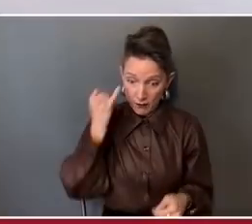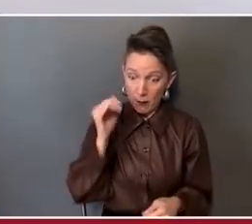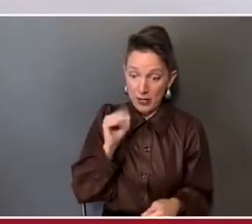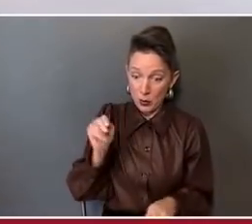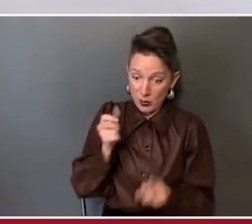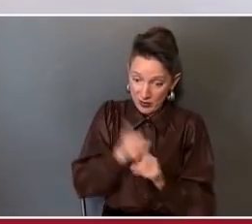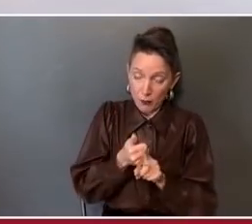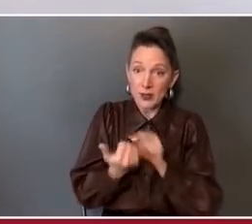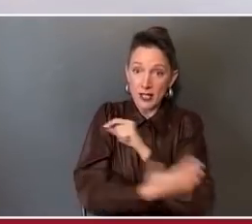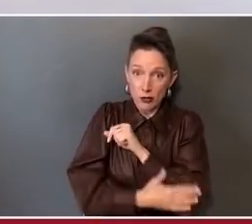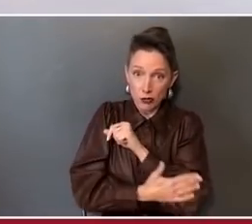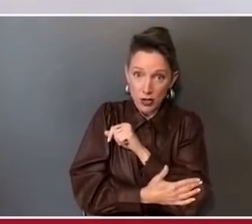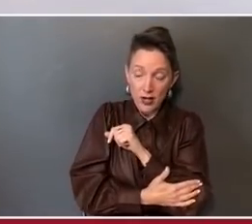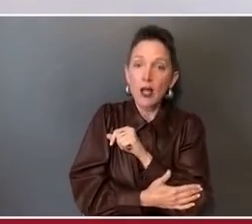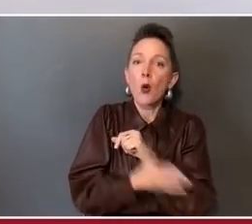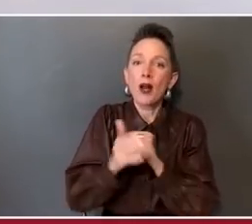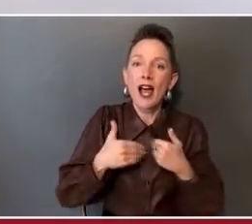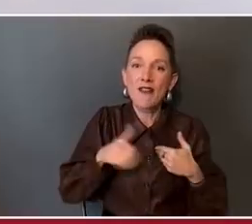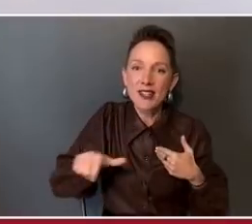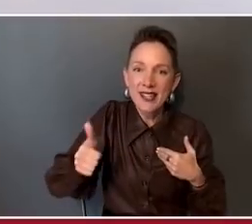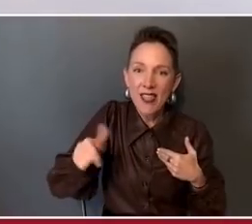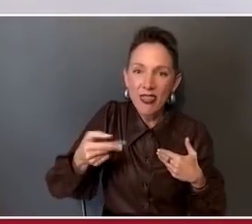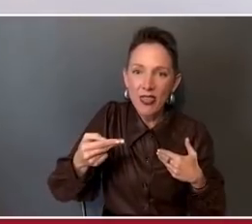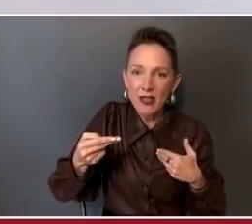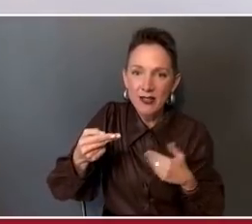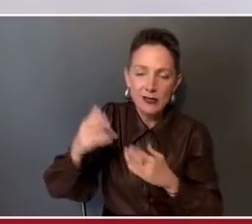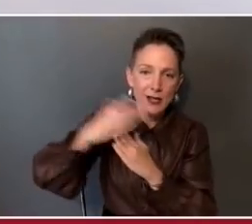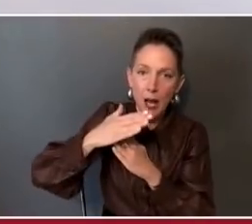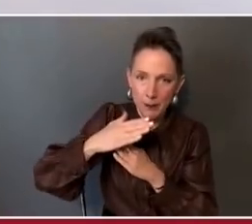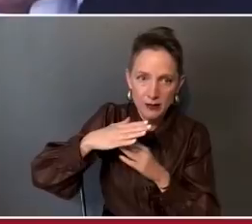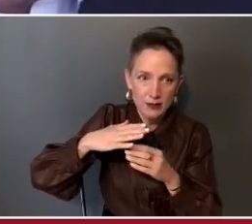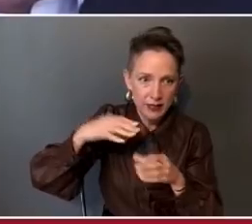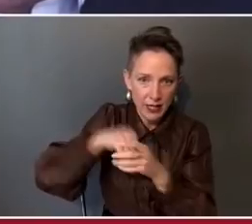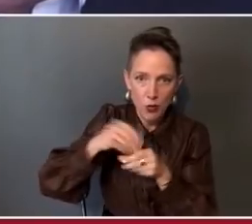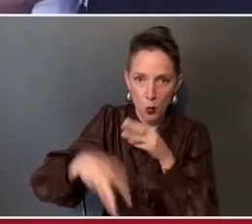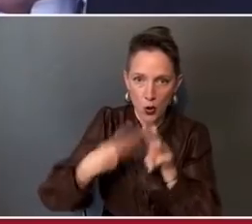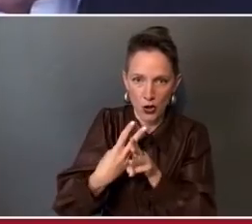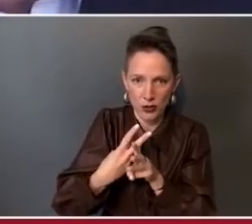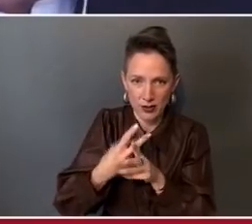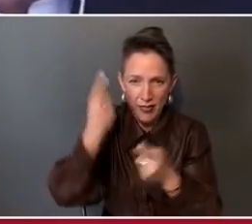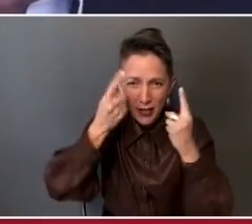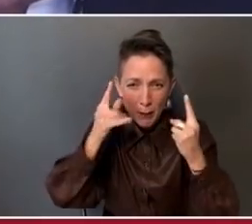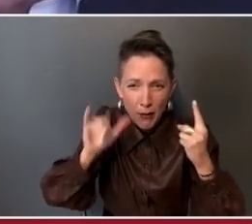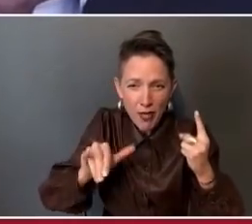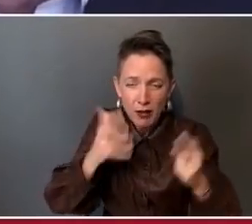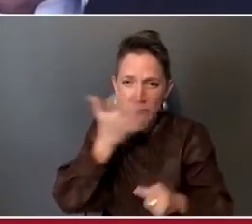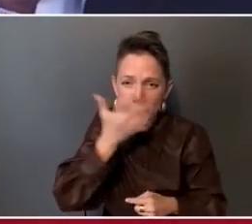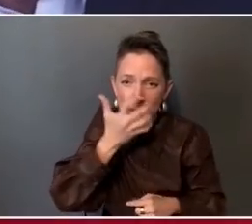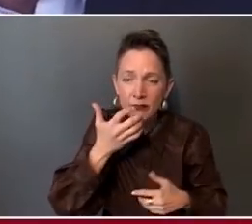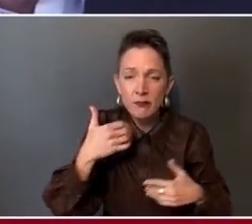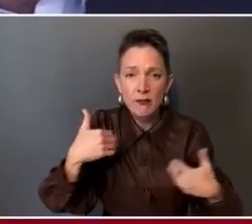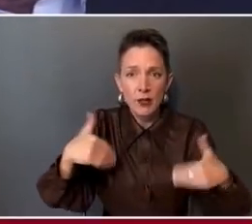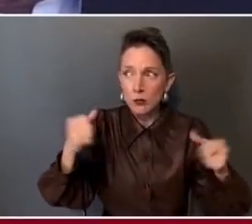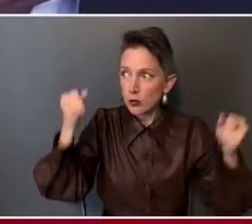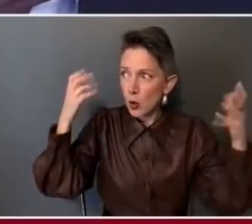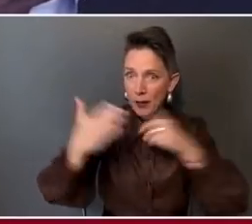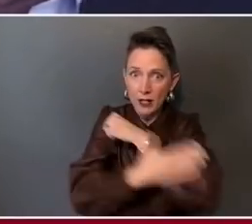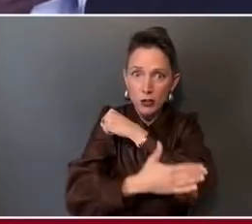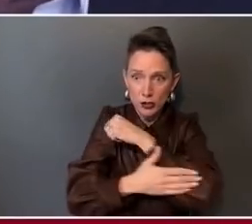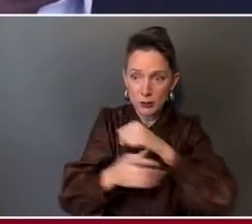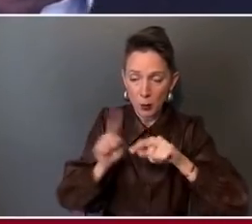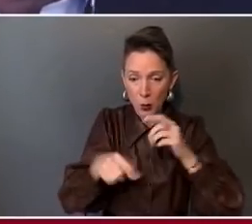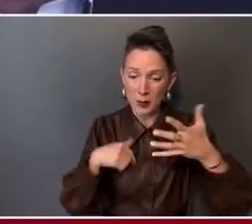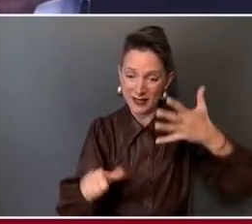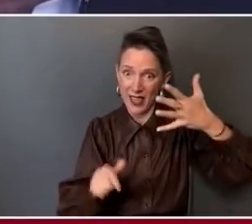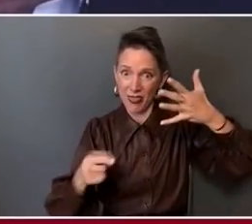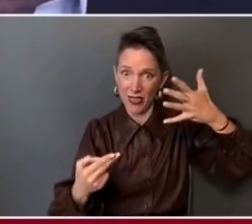we would have had the 10th highest per capita incidence of COVID in the world. Think about that with all the low and middle income countries. And yet we have